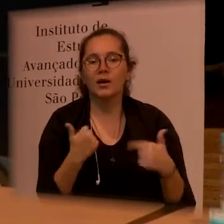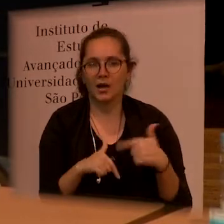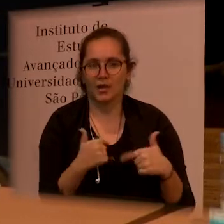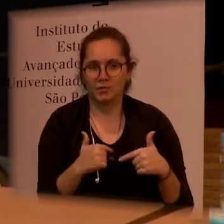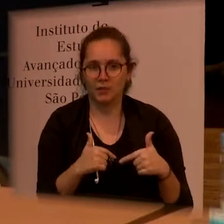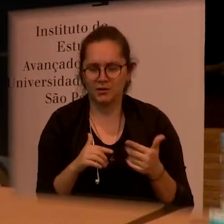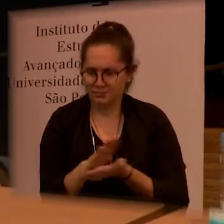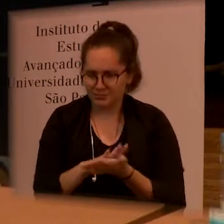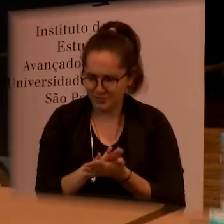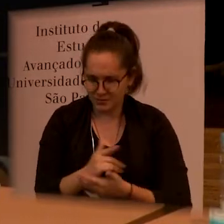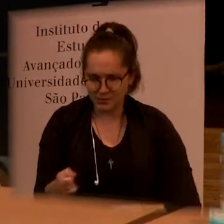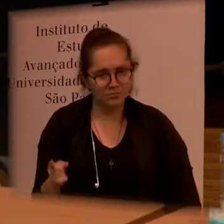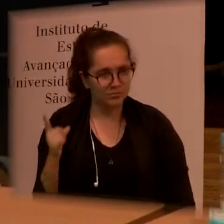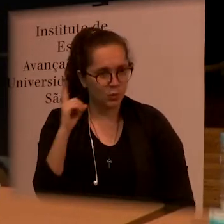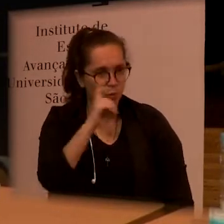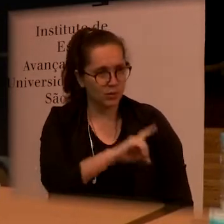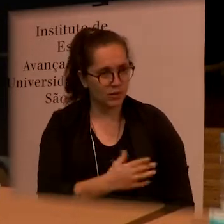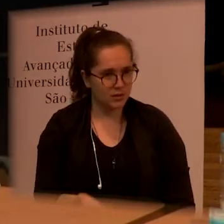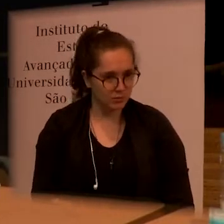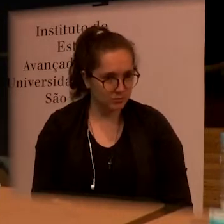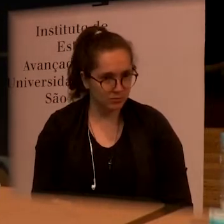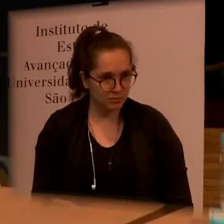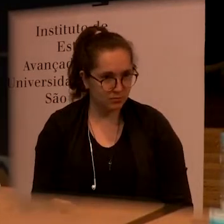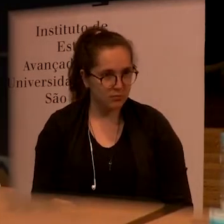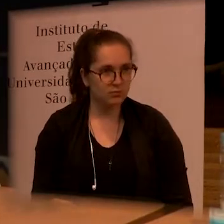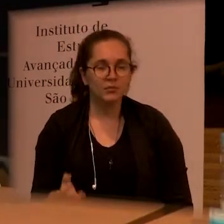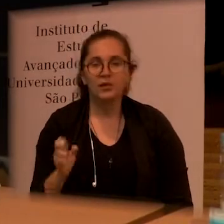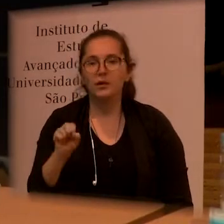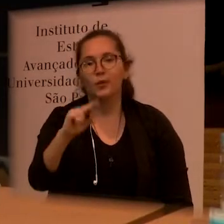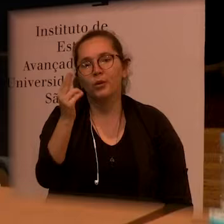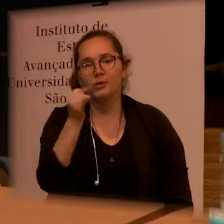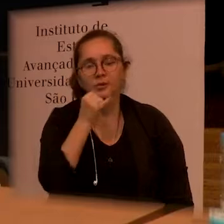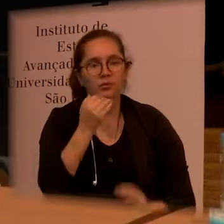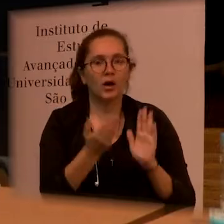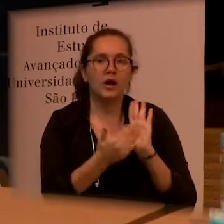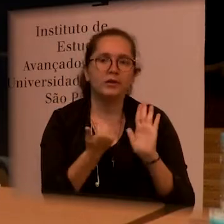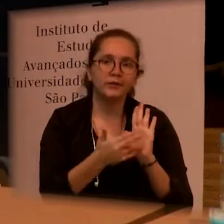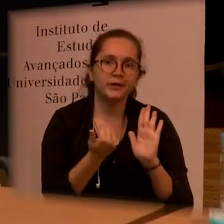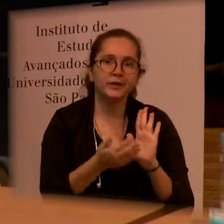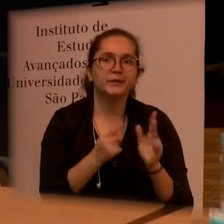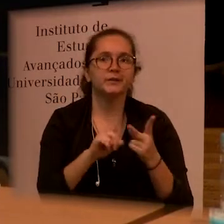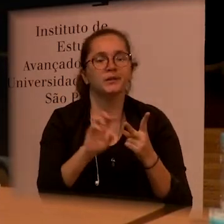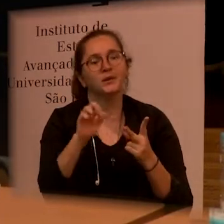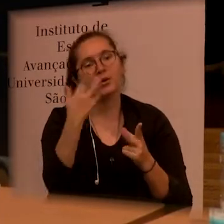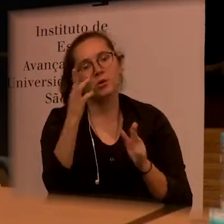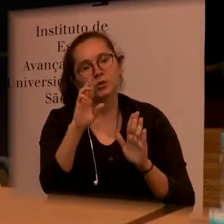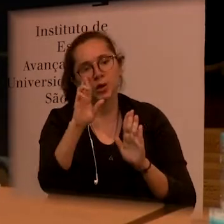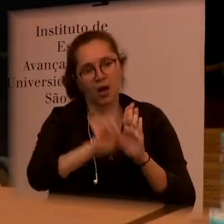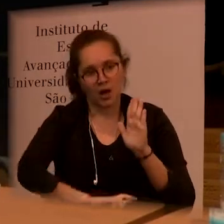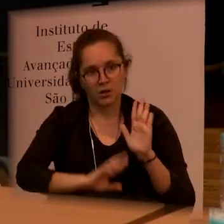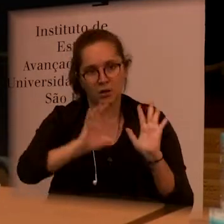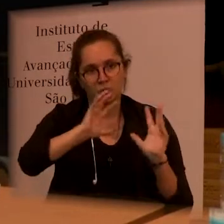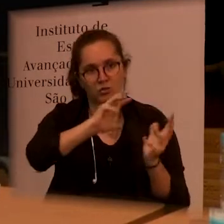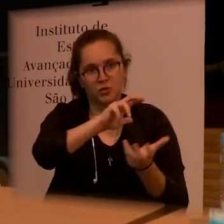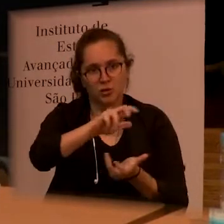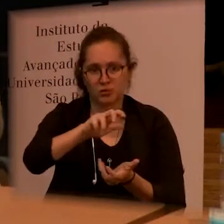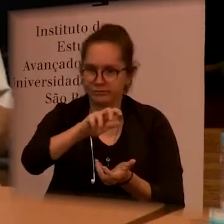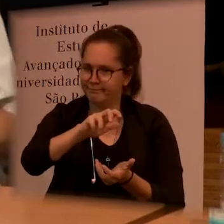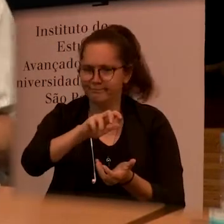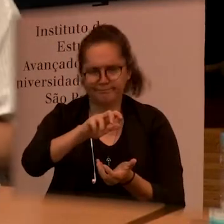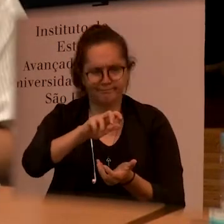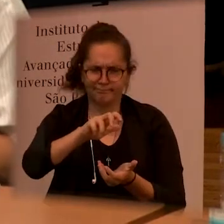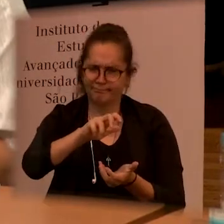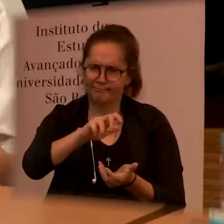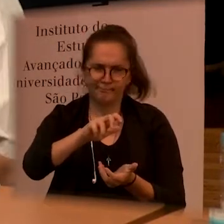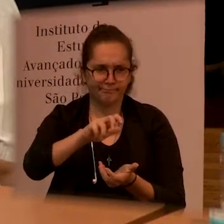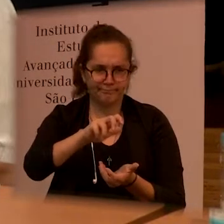the work is not over after it's published at the Lancet or in the world report